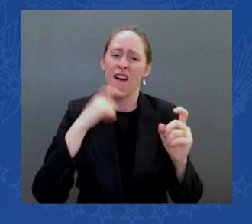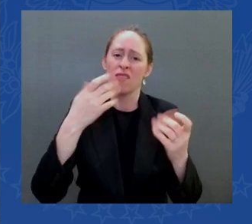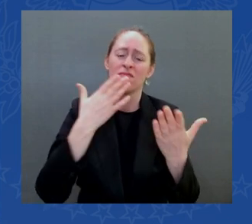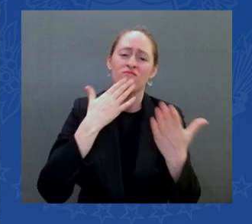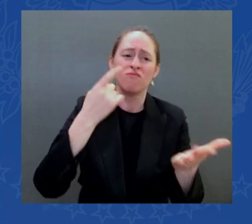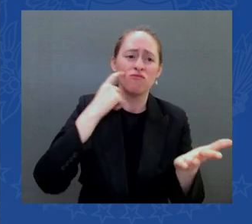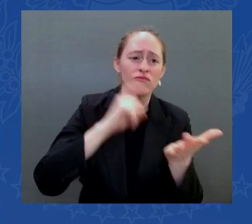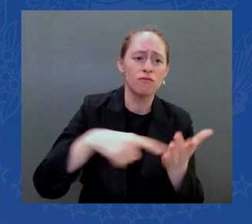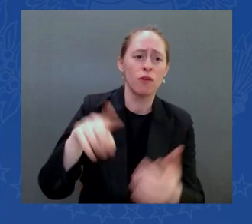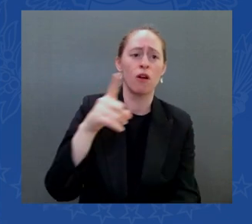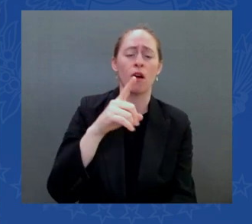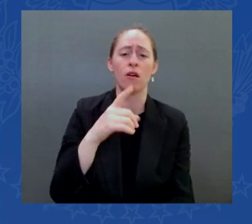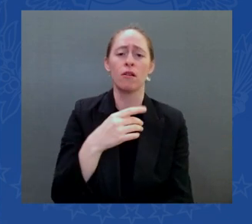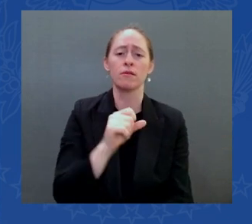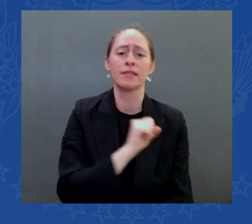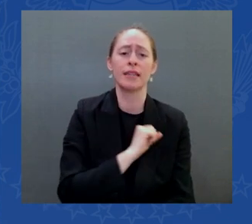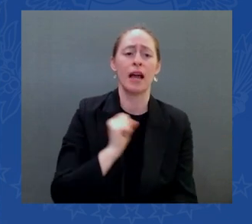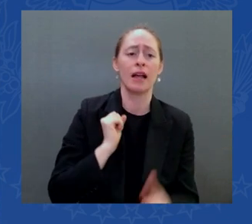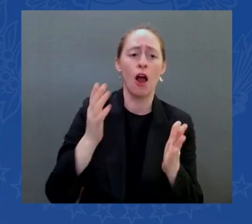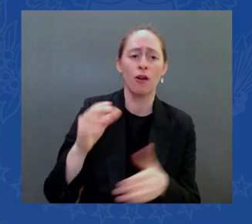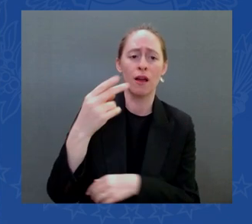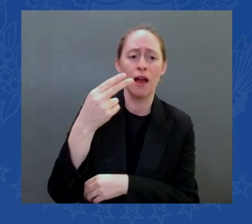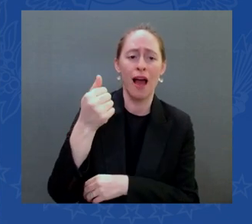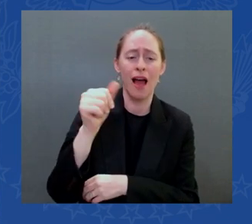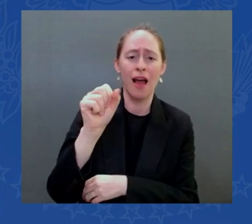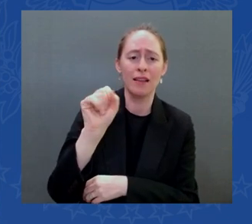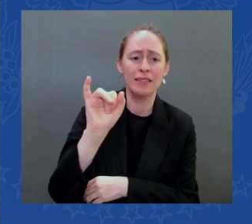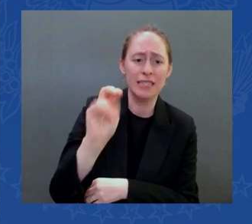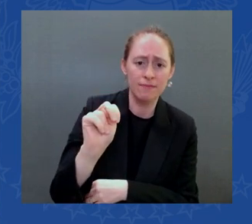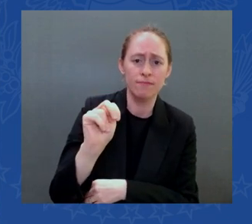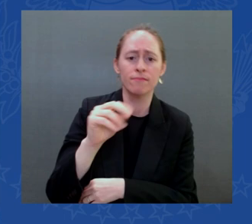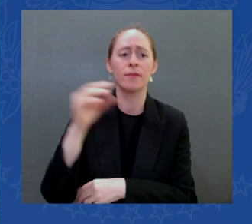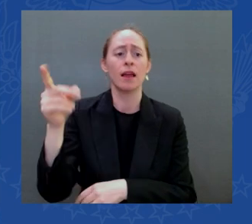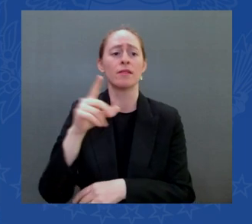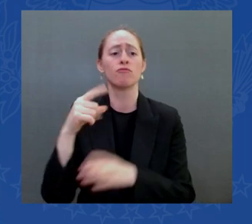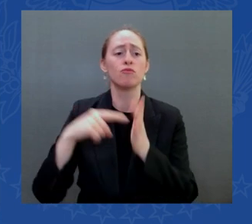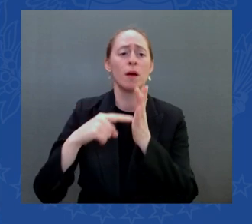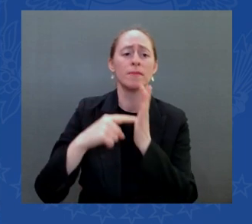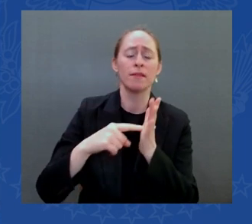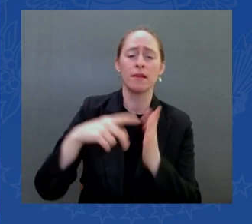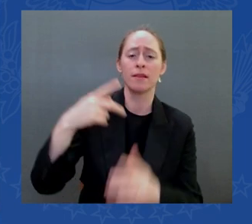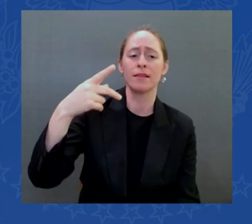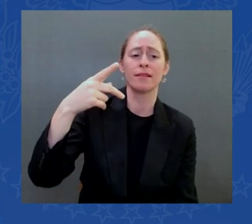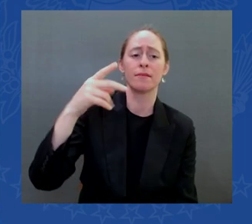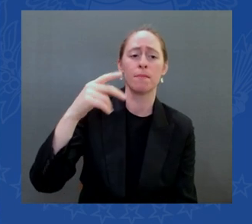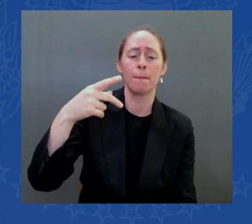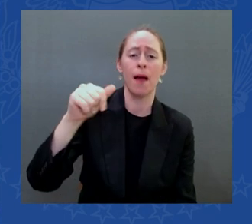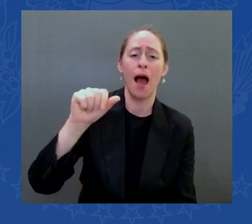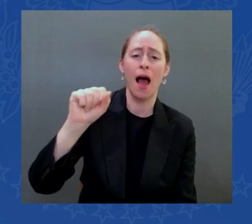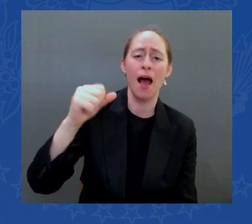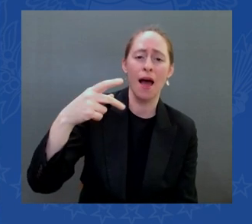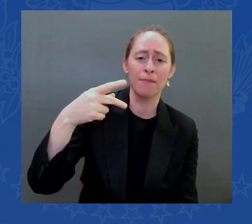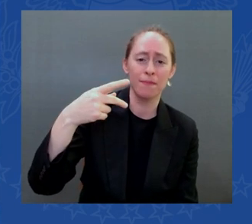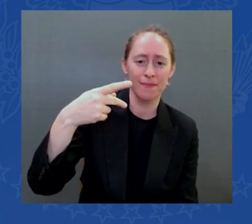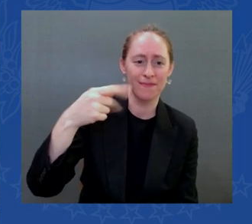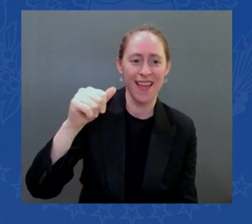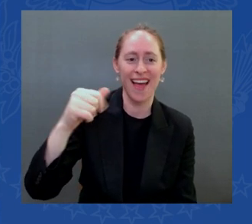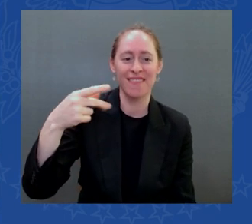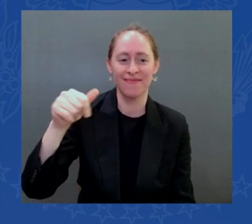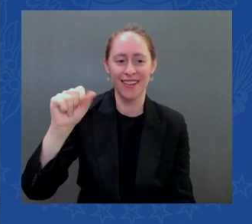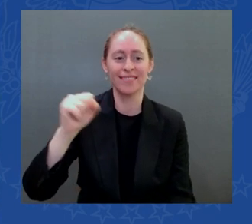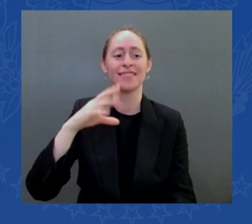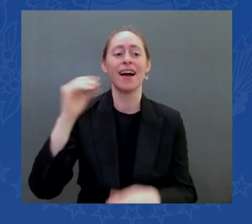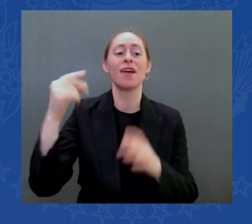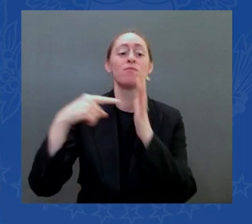appreciate that and it is now an honor of a lifetime to welcome here to stage president